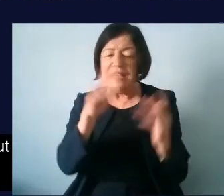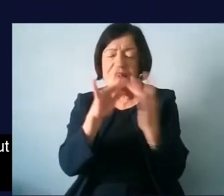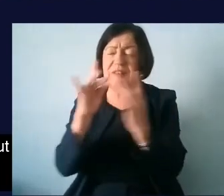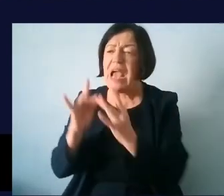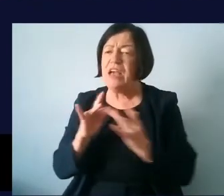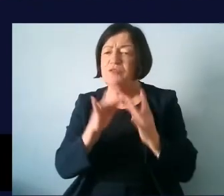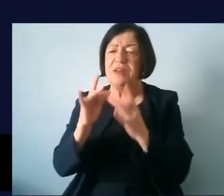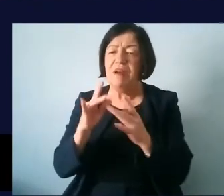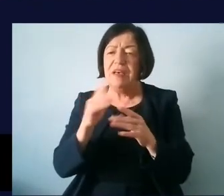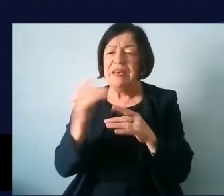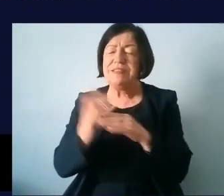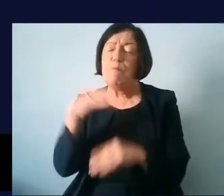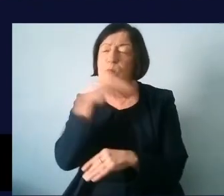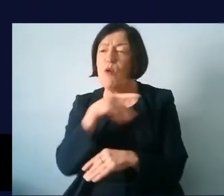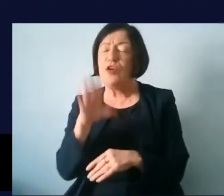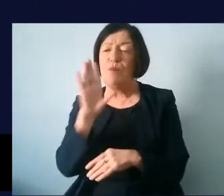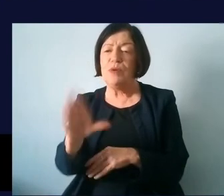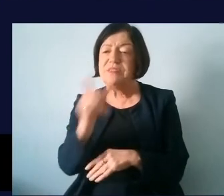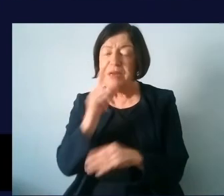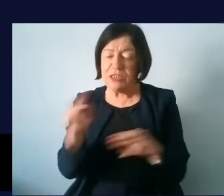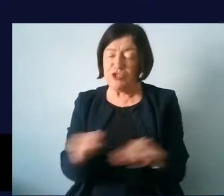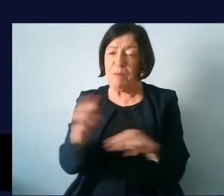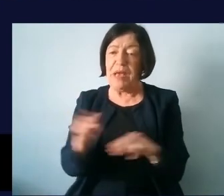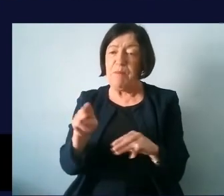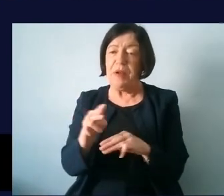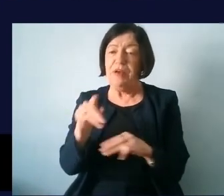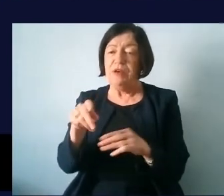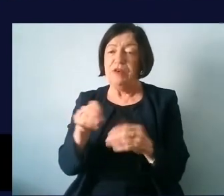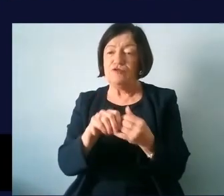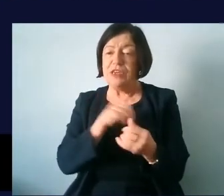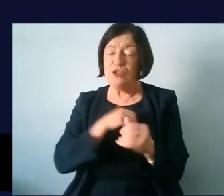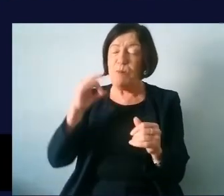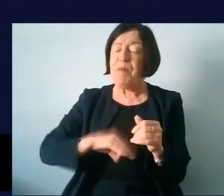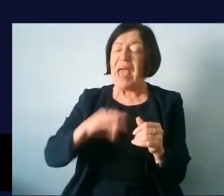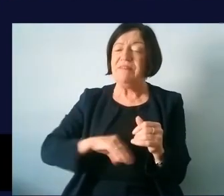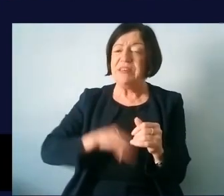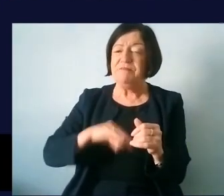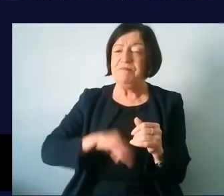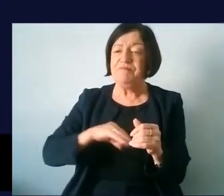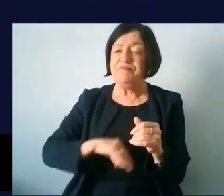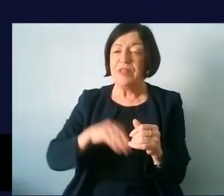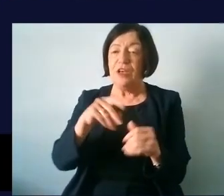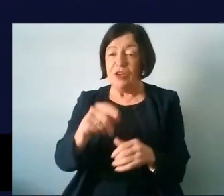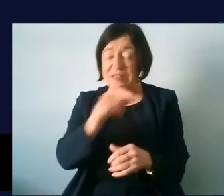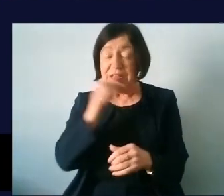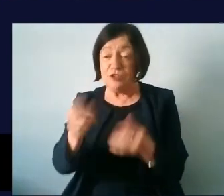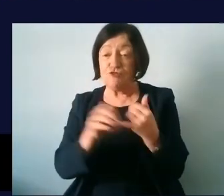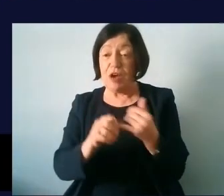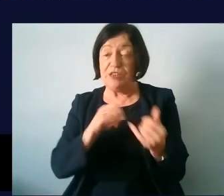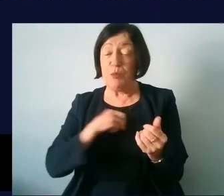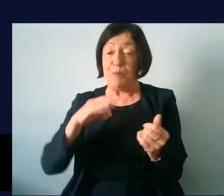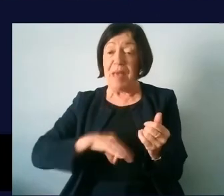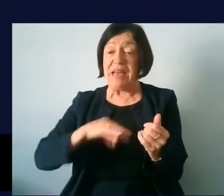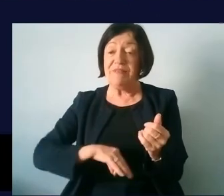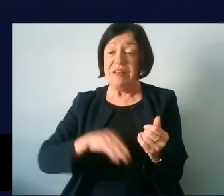it's so important you have to speak to the people that you're you're trying to benefit or that you're saying that you're trying to to benefit that